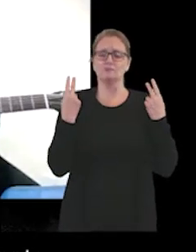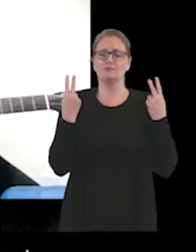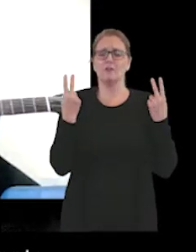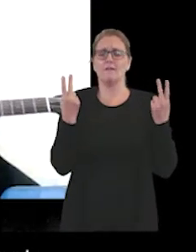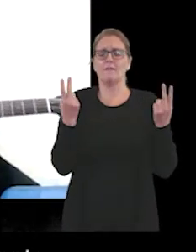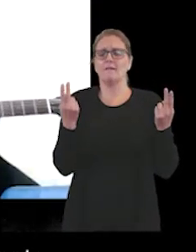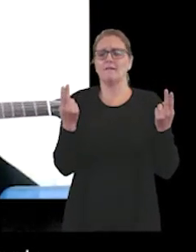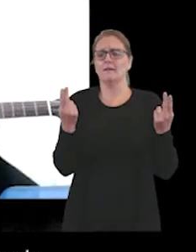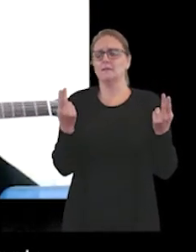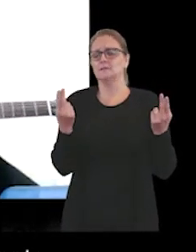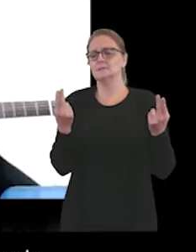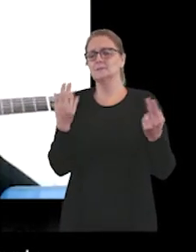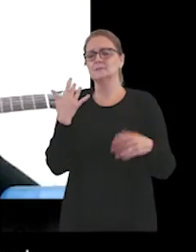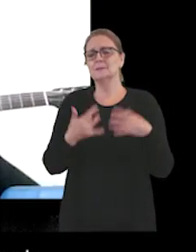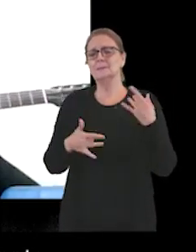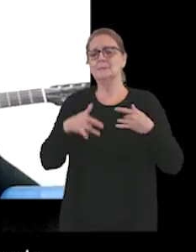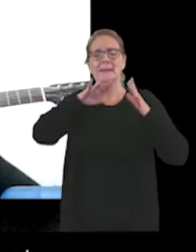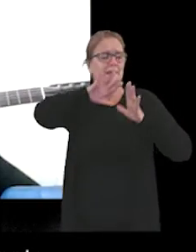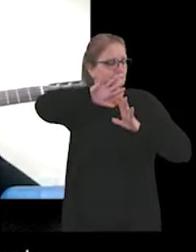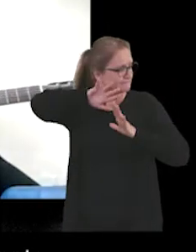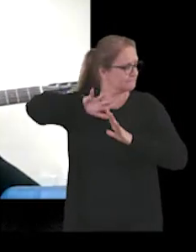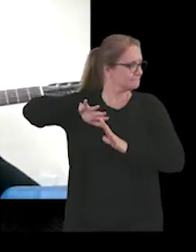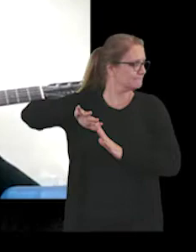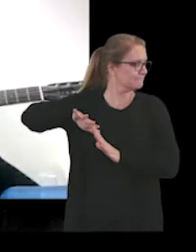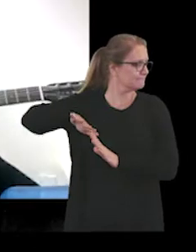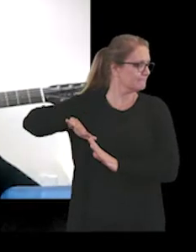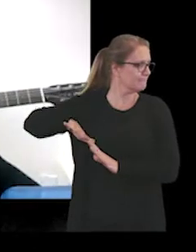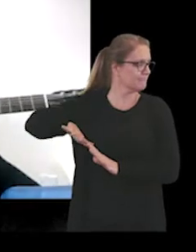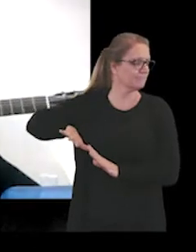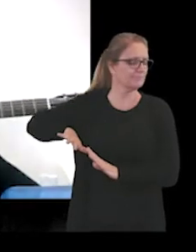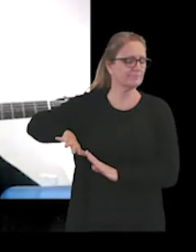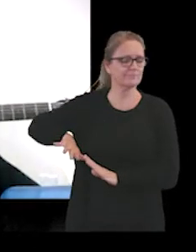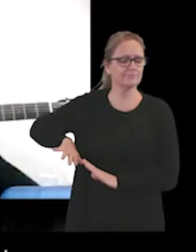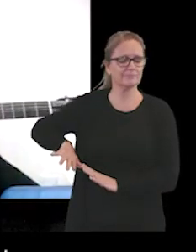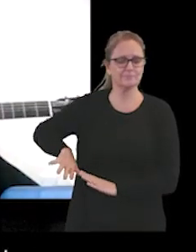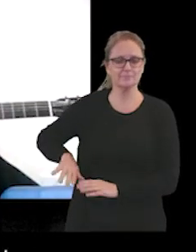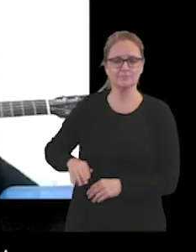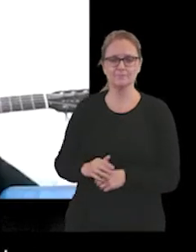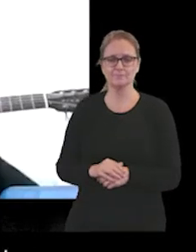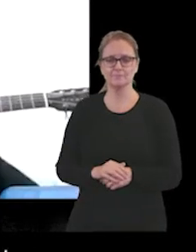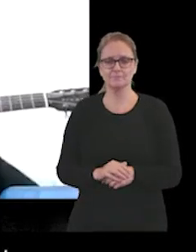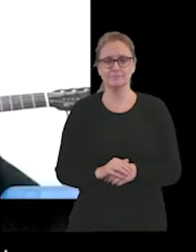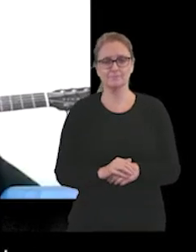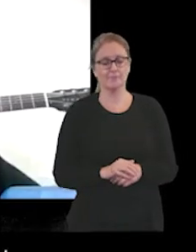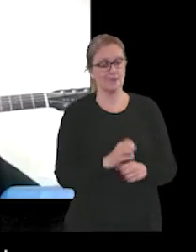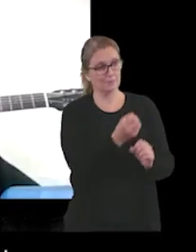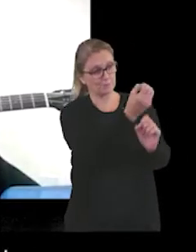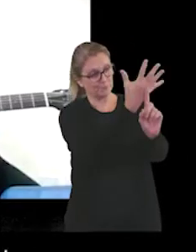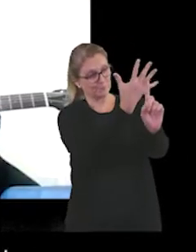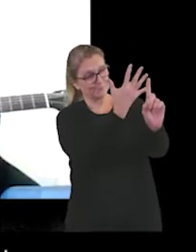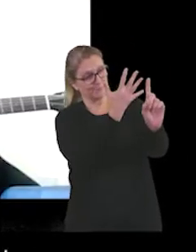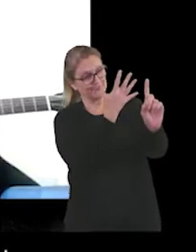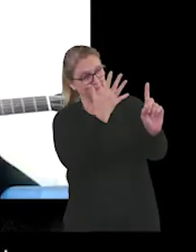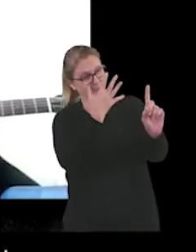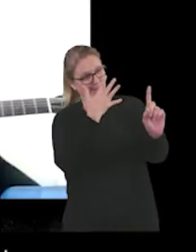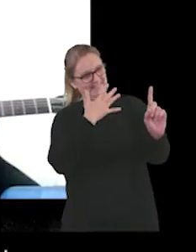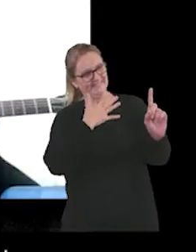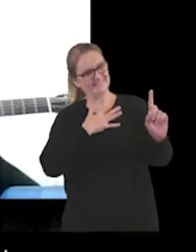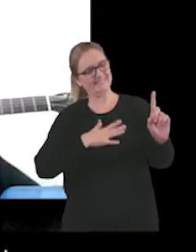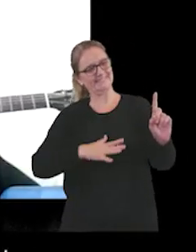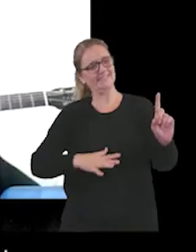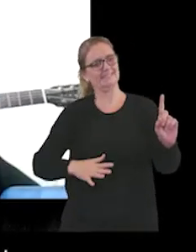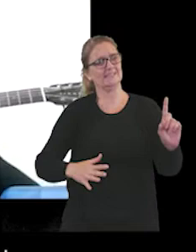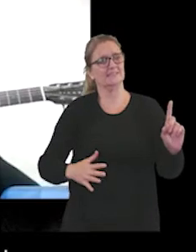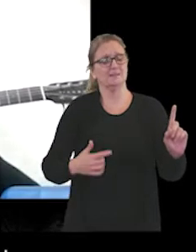the pain that I I am going through. Light is all I need when I